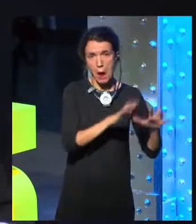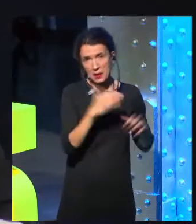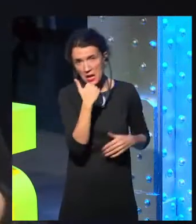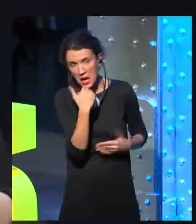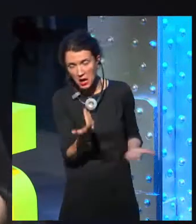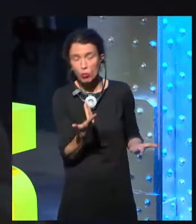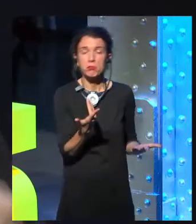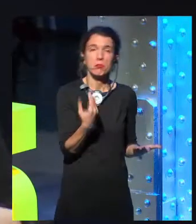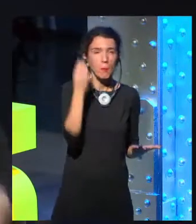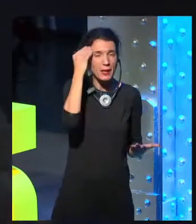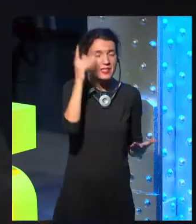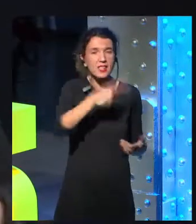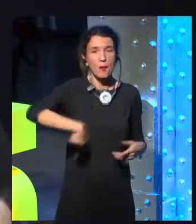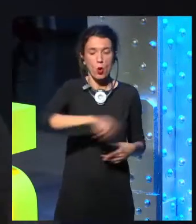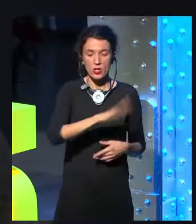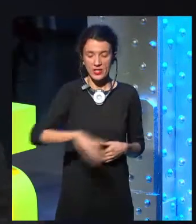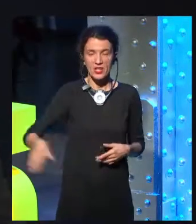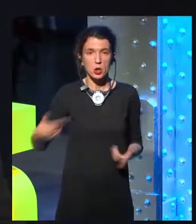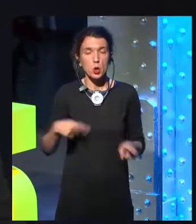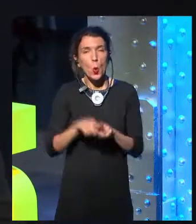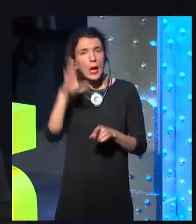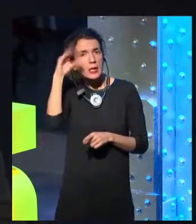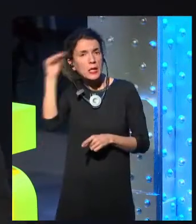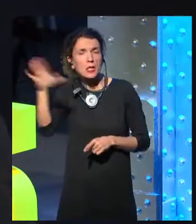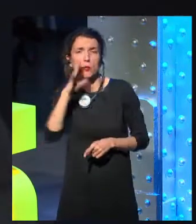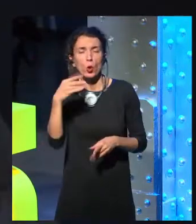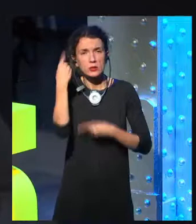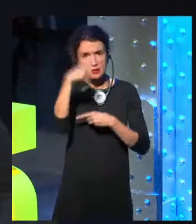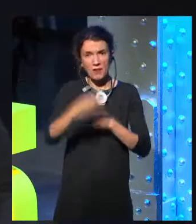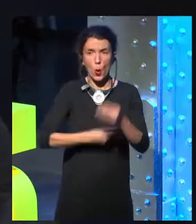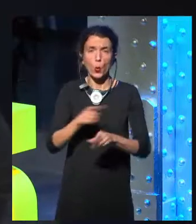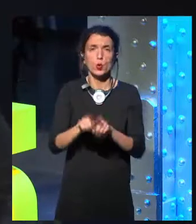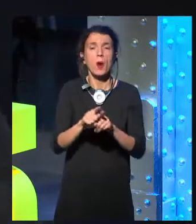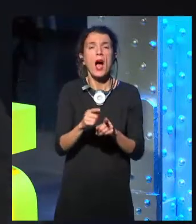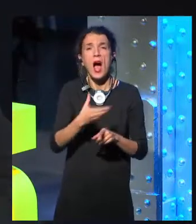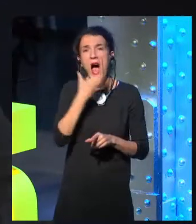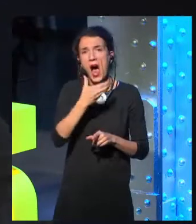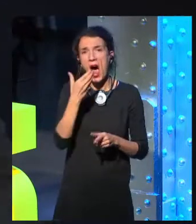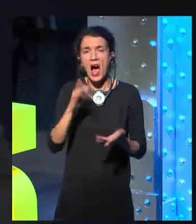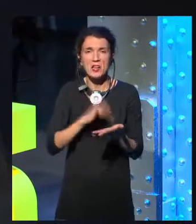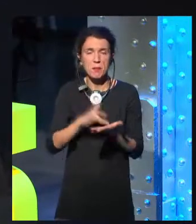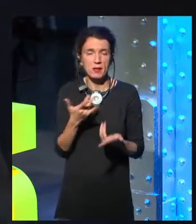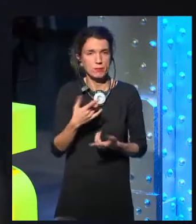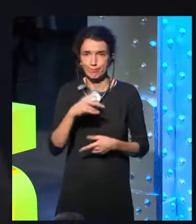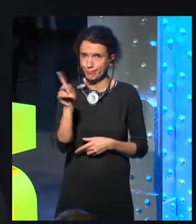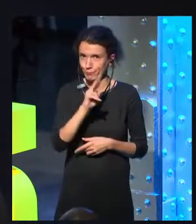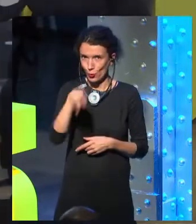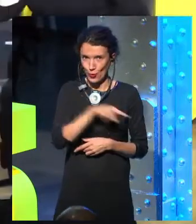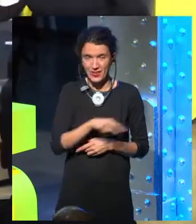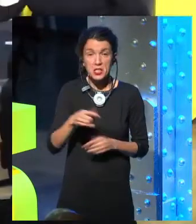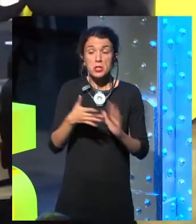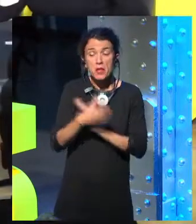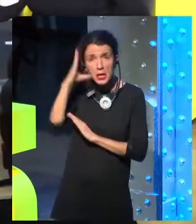use an iPad. No, the iPad is good at humans now. It doesn't mean your kid is smart. Your kid is just learning